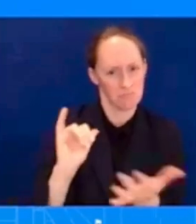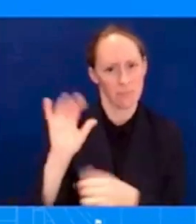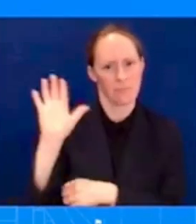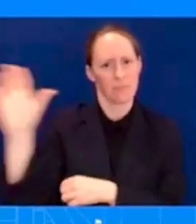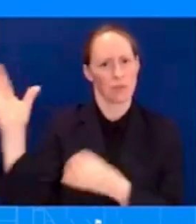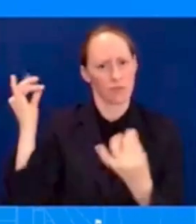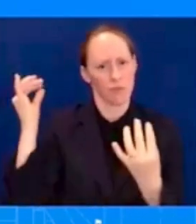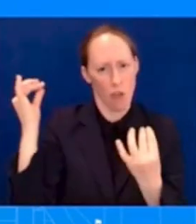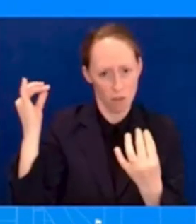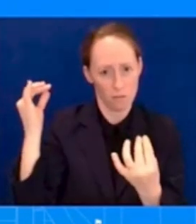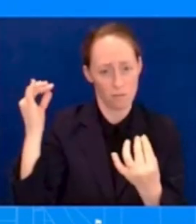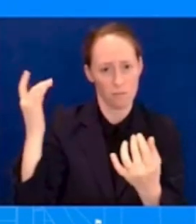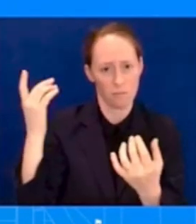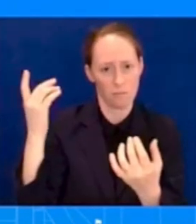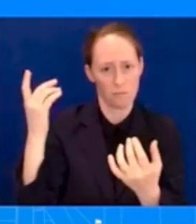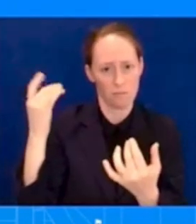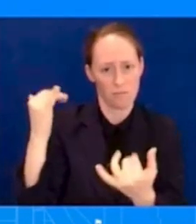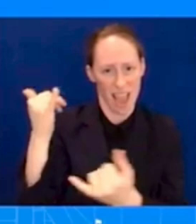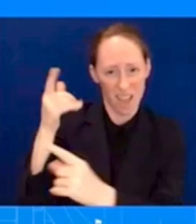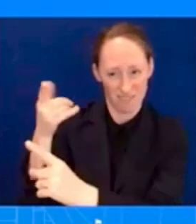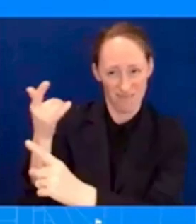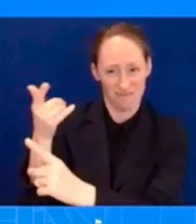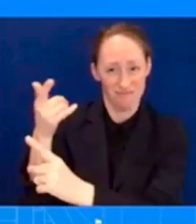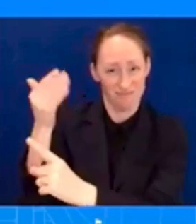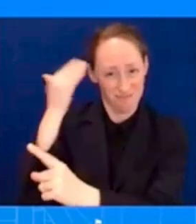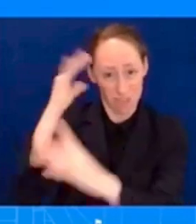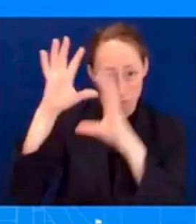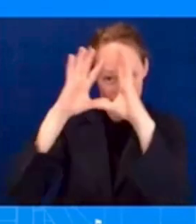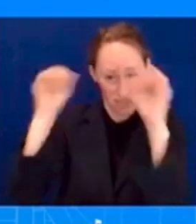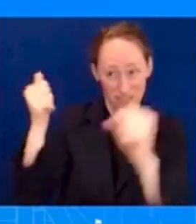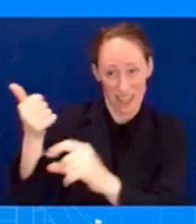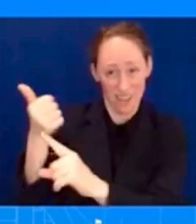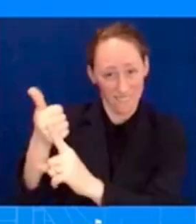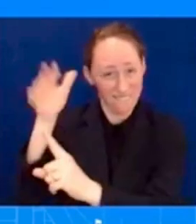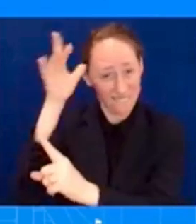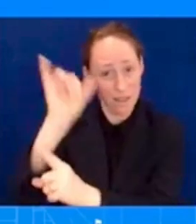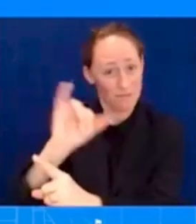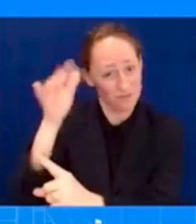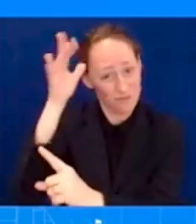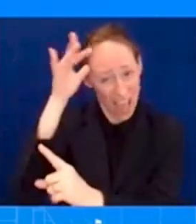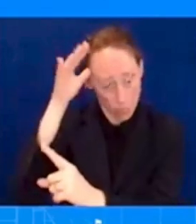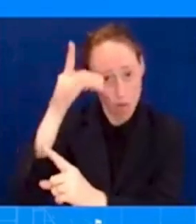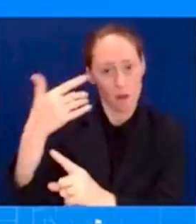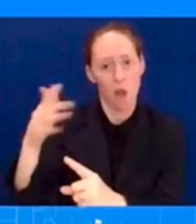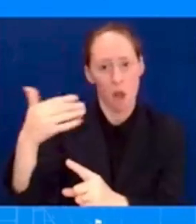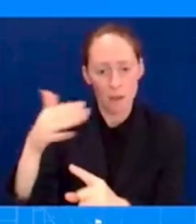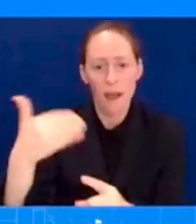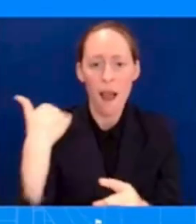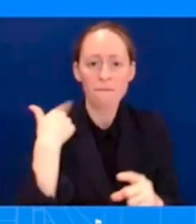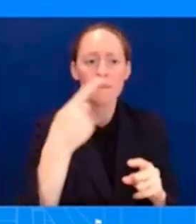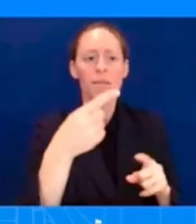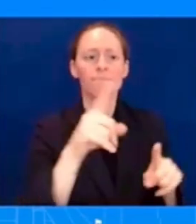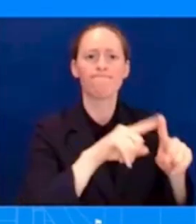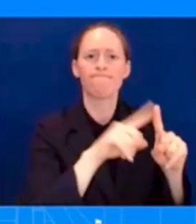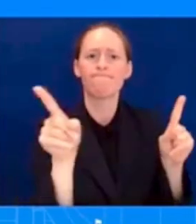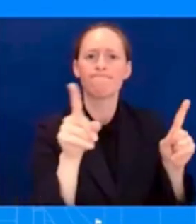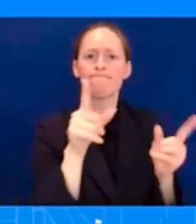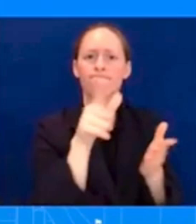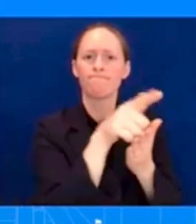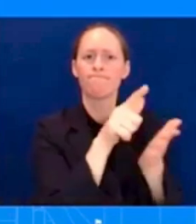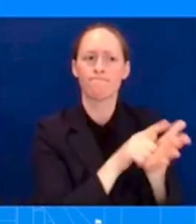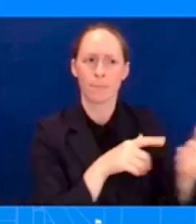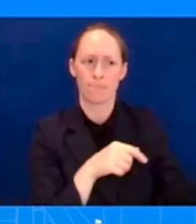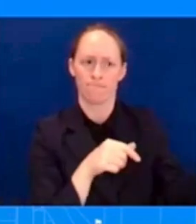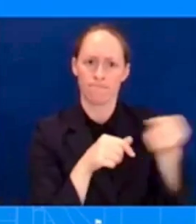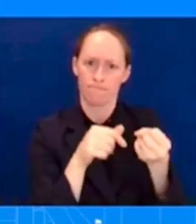appointed to continue the 100-bidem route? So let me just first say, and you've heard me say this before, that this case was handled independently by the